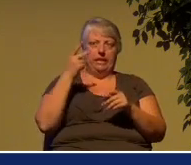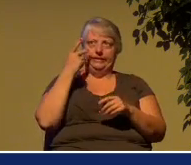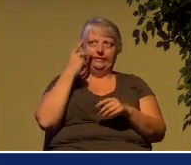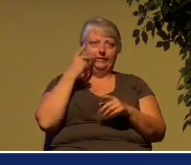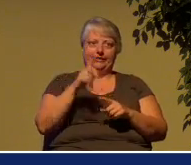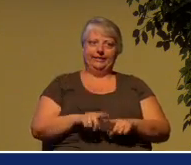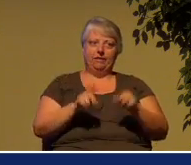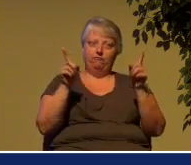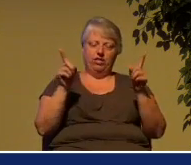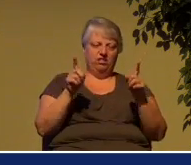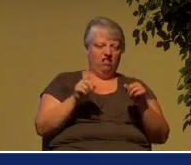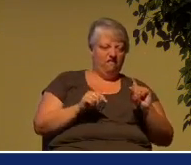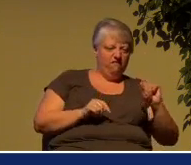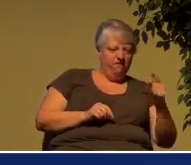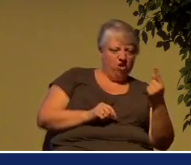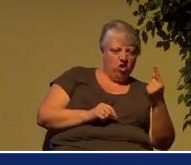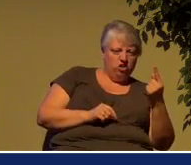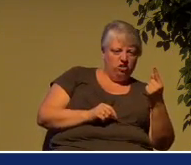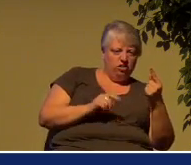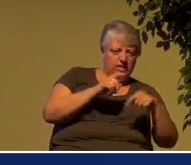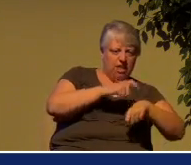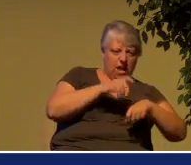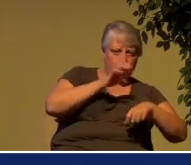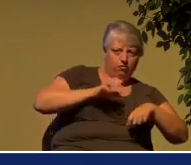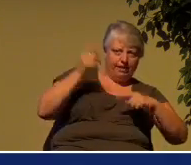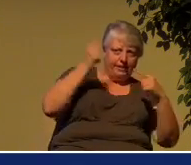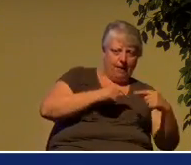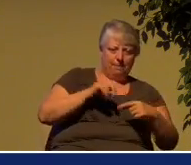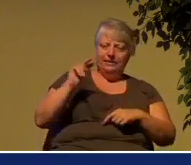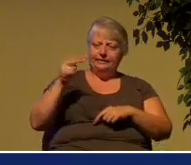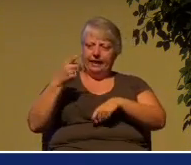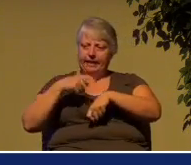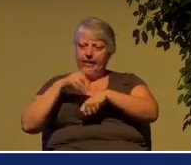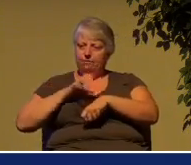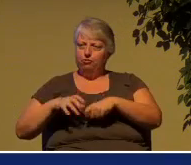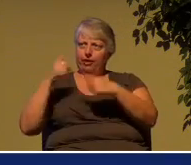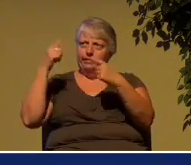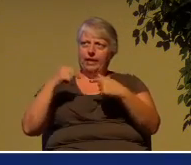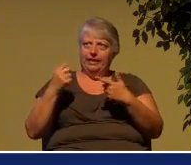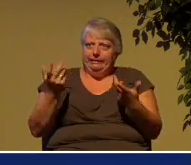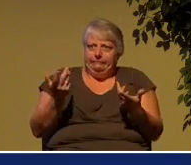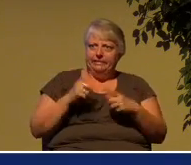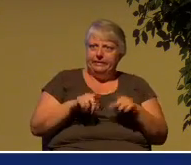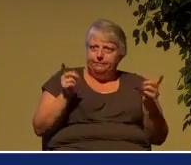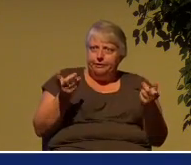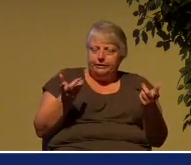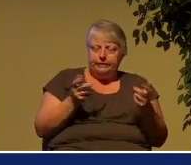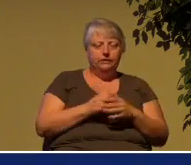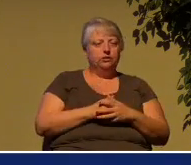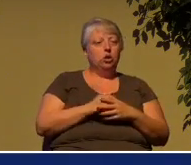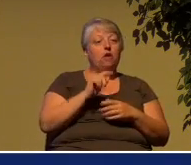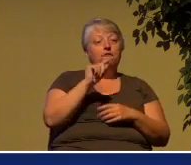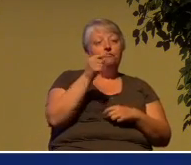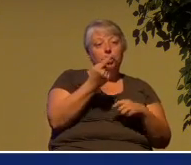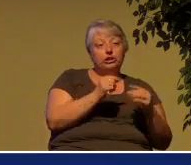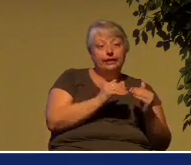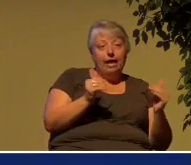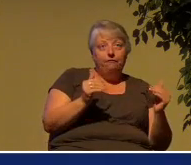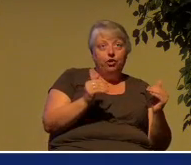of Christ and the second coming of Christ. The first level where this happens is, of course, when Jesus